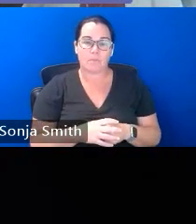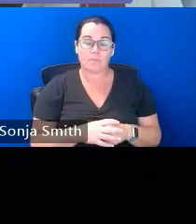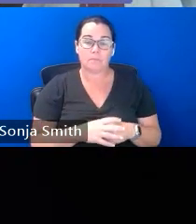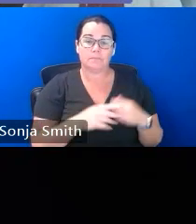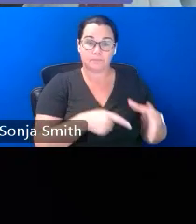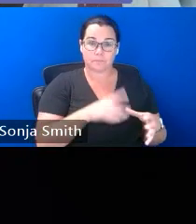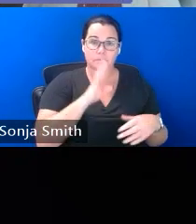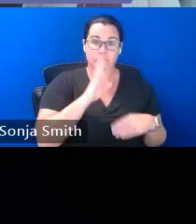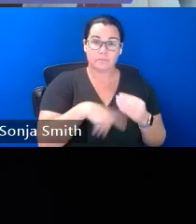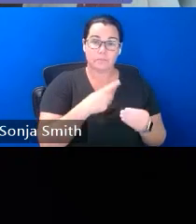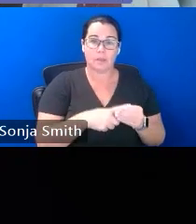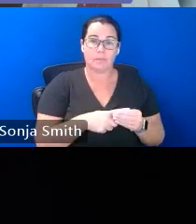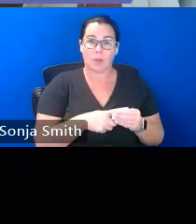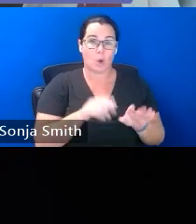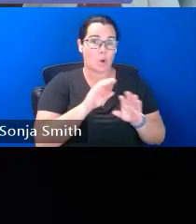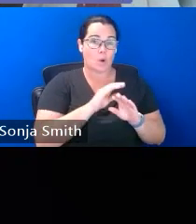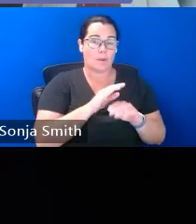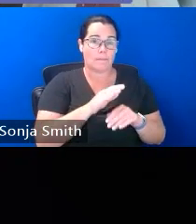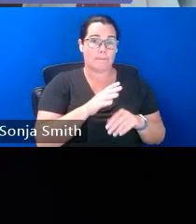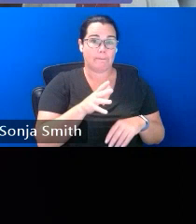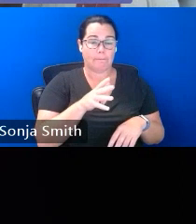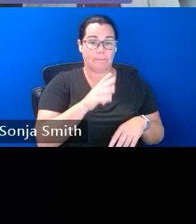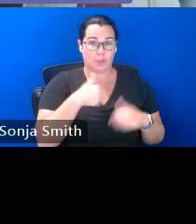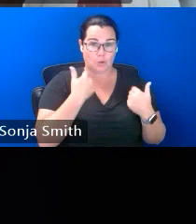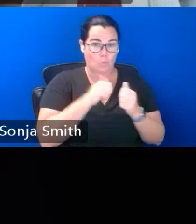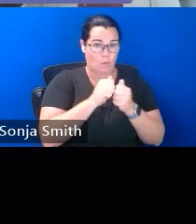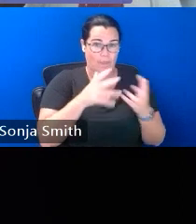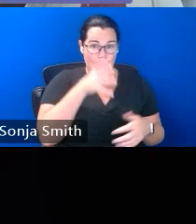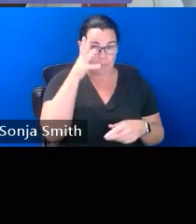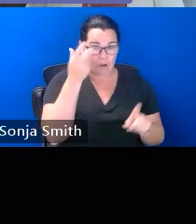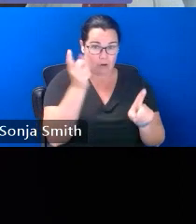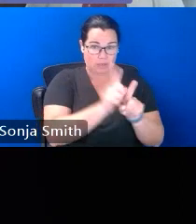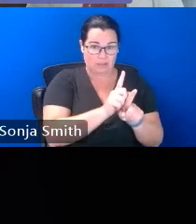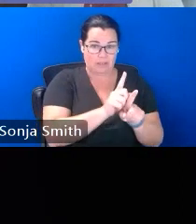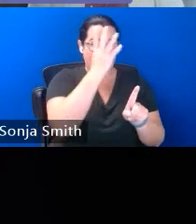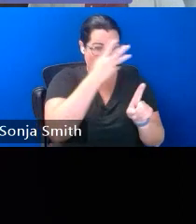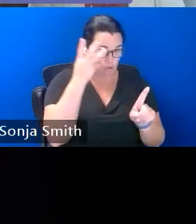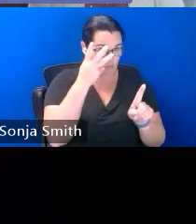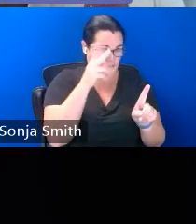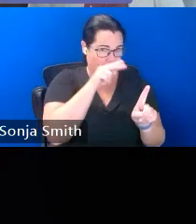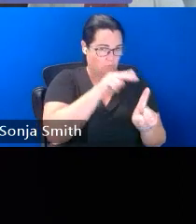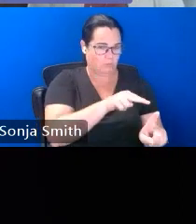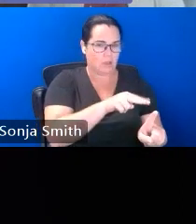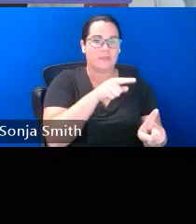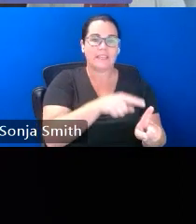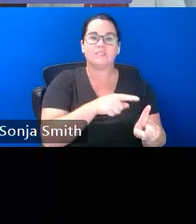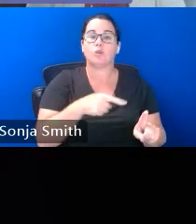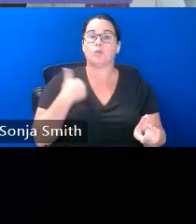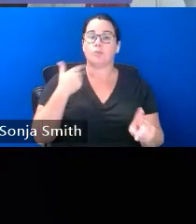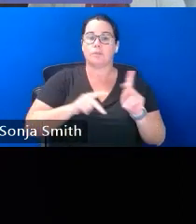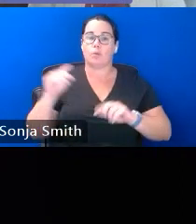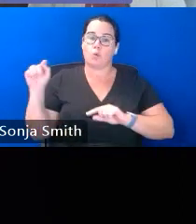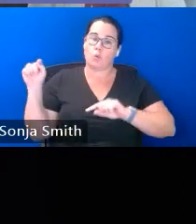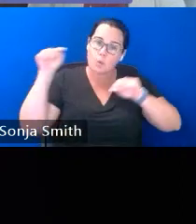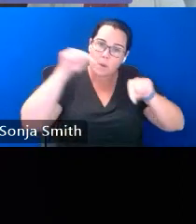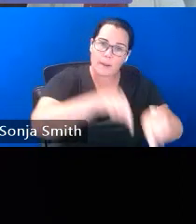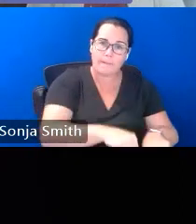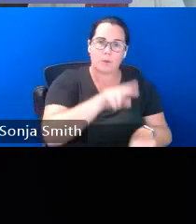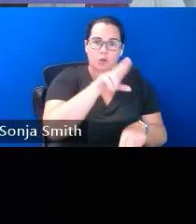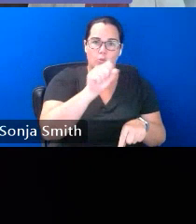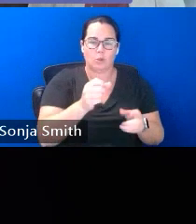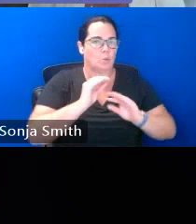unaccompanied unaccompanied youth from an immigration perspective and those are youth who are coming to the us without